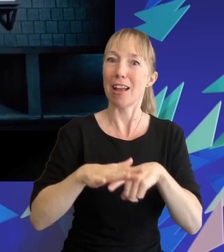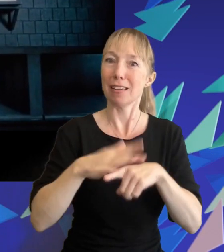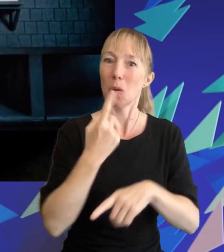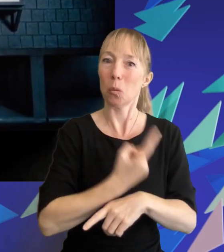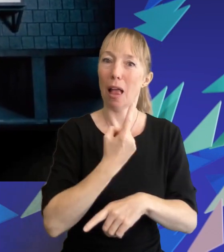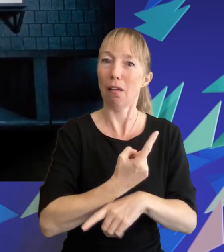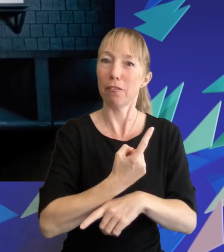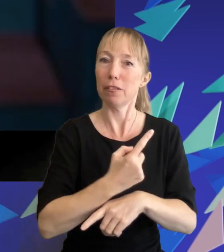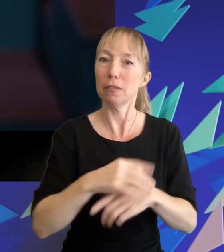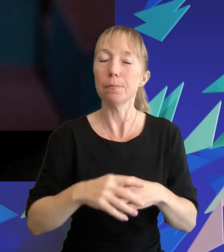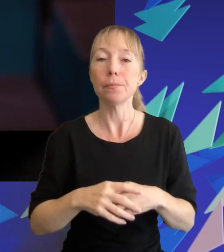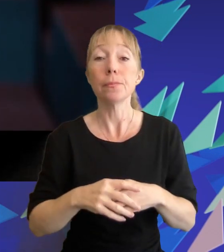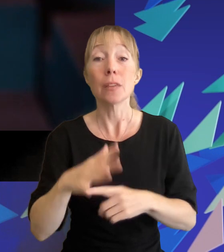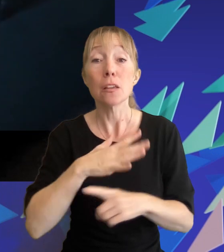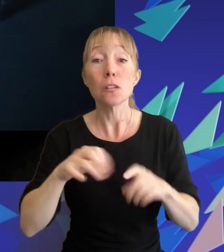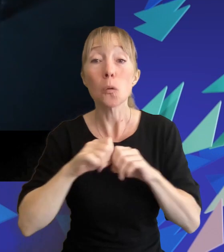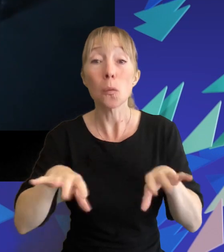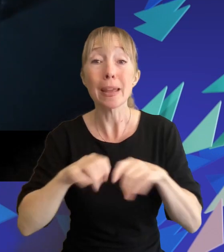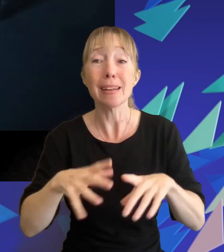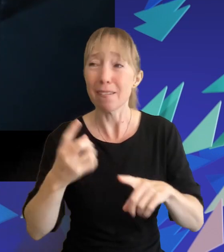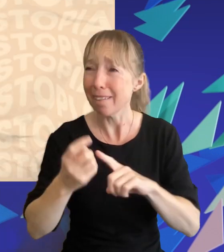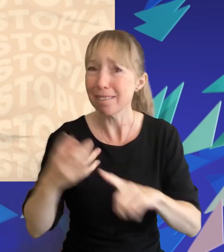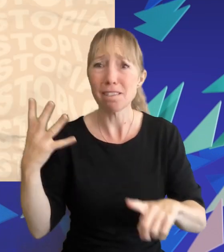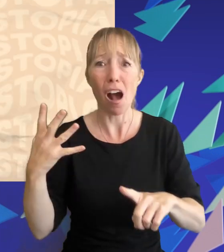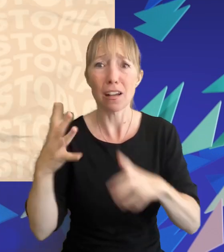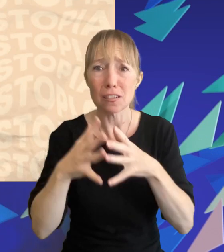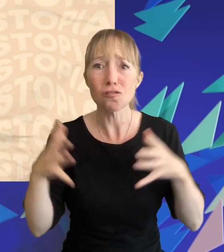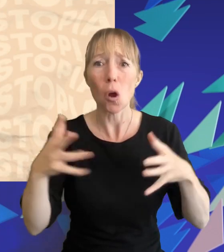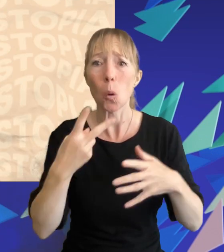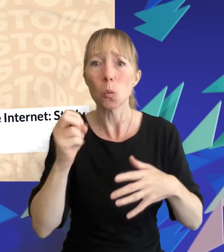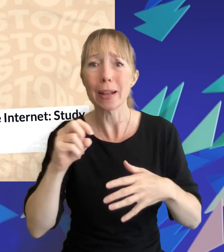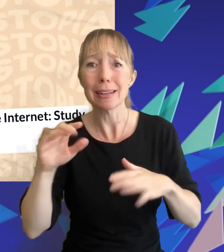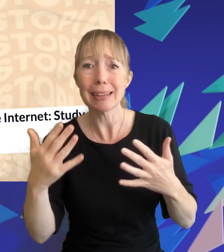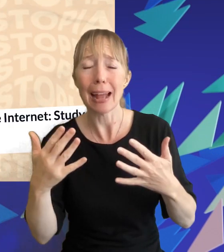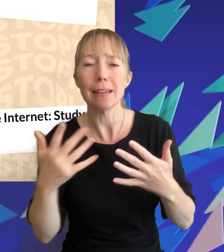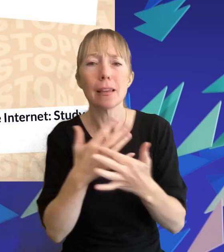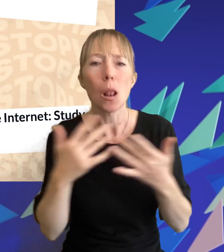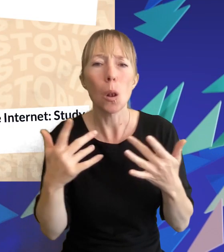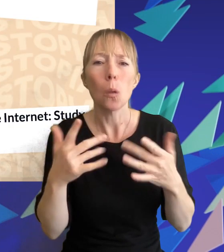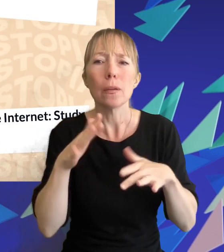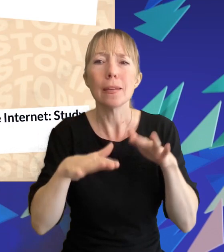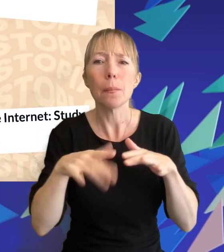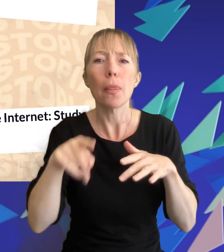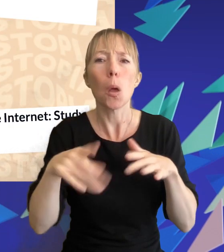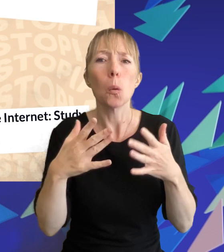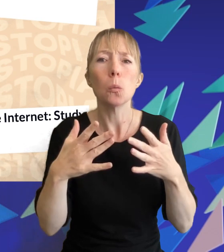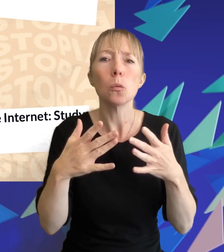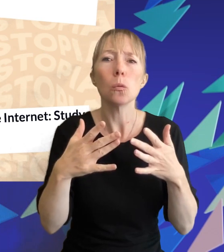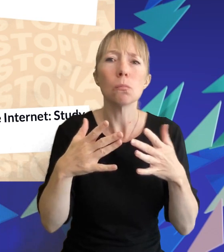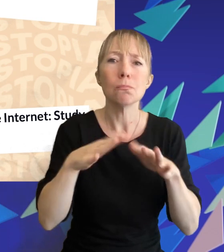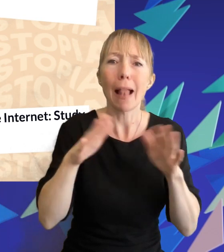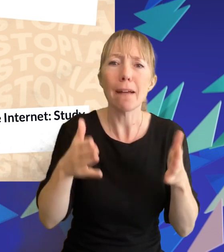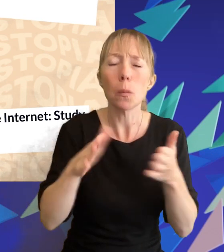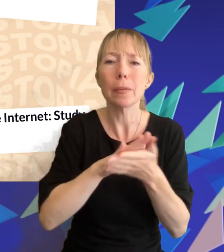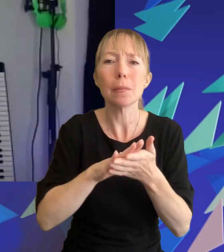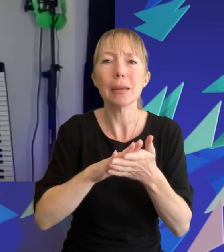mention social media was rapidly growing in the mid-2010s and a lot of correlations have been made with these platforms causing children to mature much